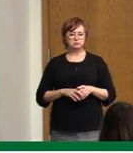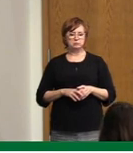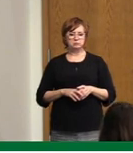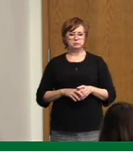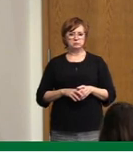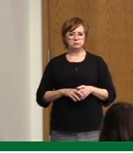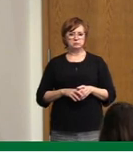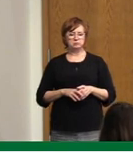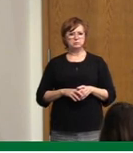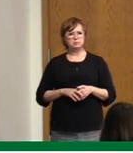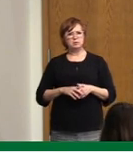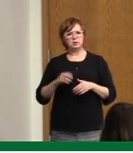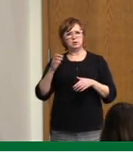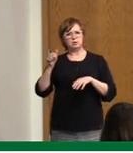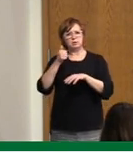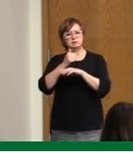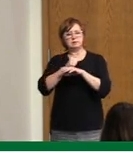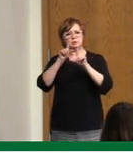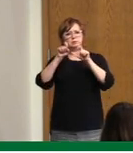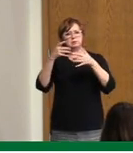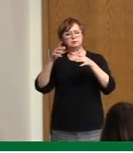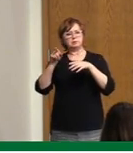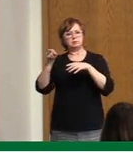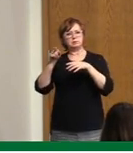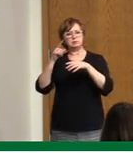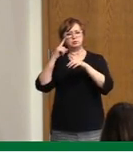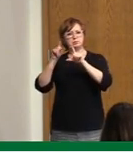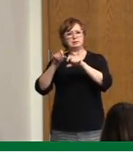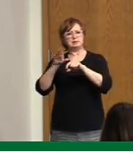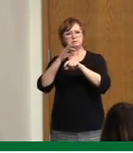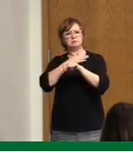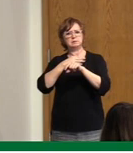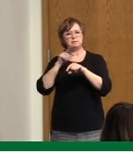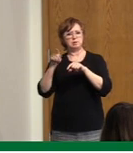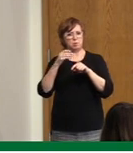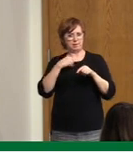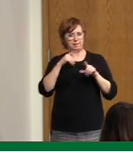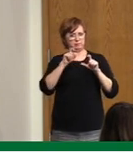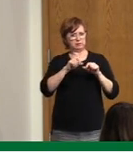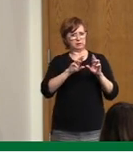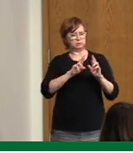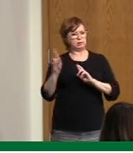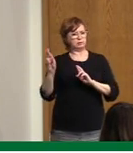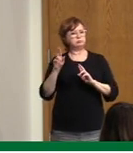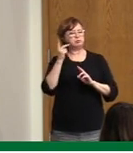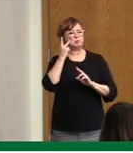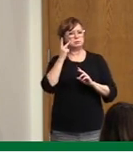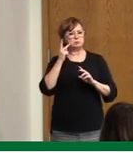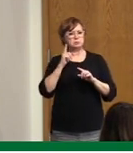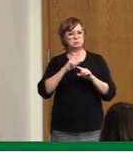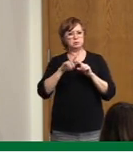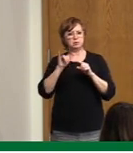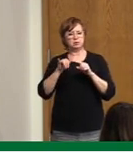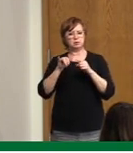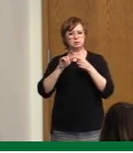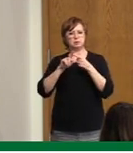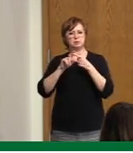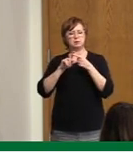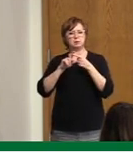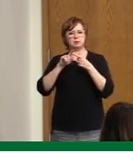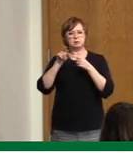is a testing pilot in place right now with the long-term care facilities for some of the new testing devices, the PanBio and Abbott ID now.